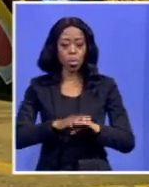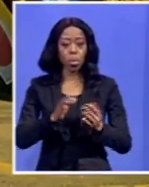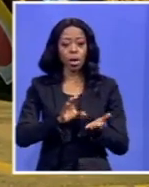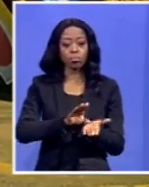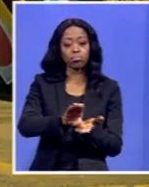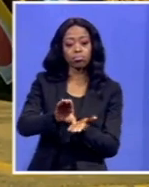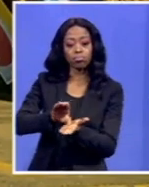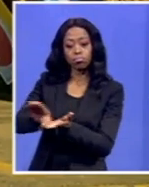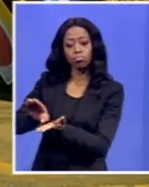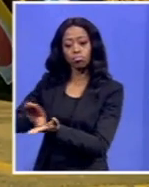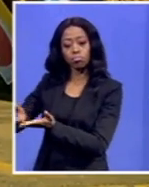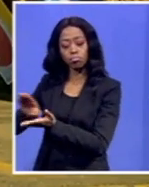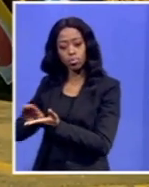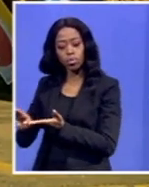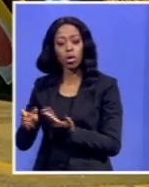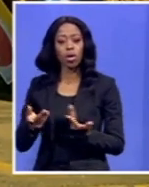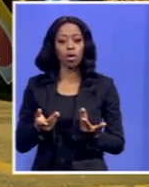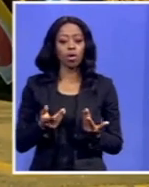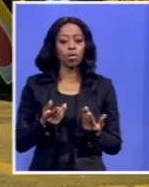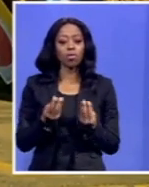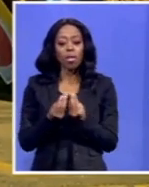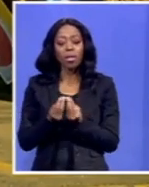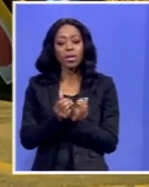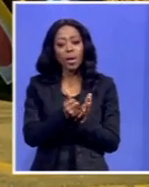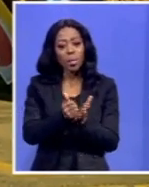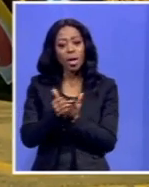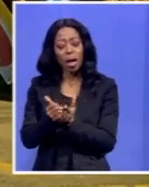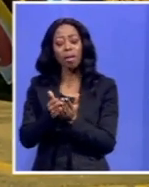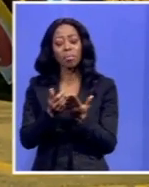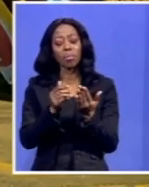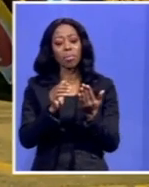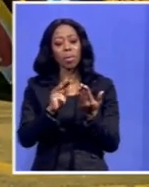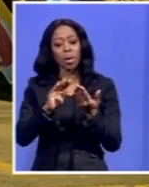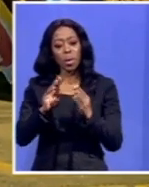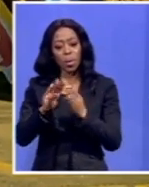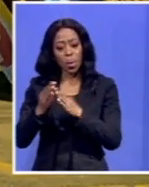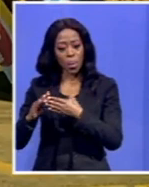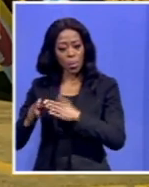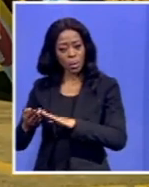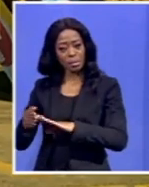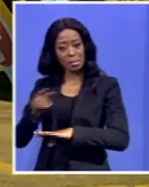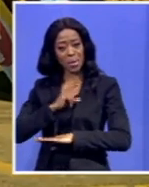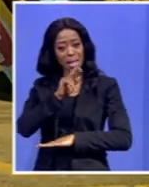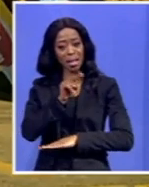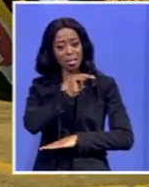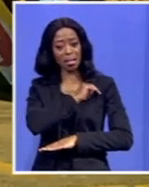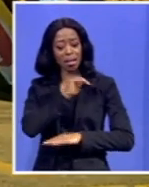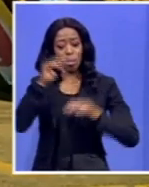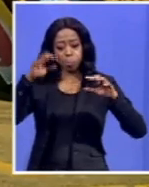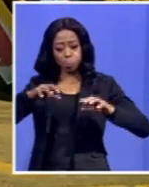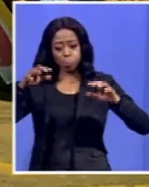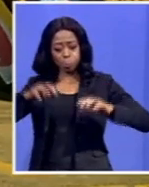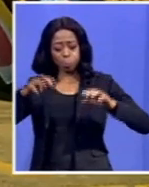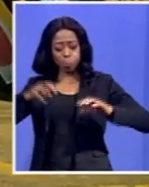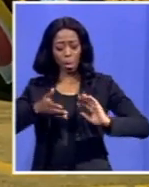much-needed humanitarian As you know, Gwazul-Natal was struck by the floods or